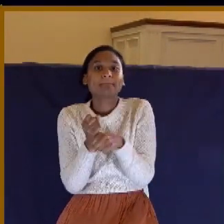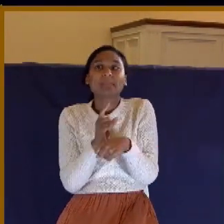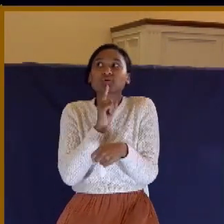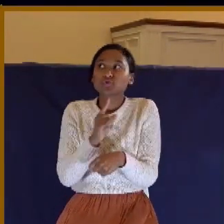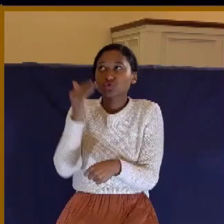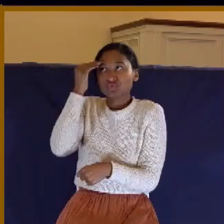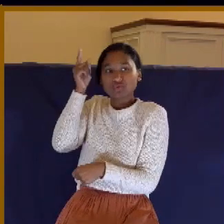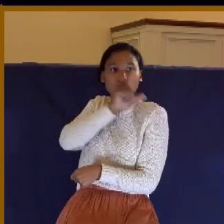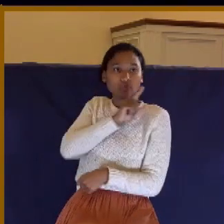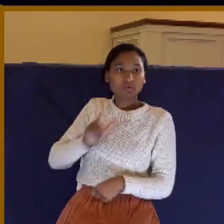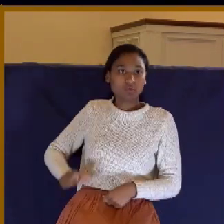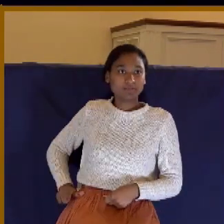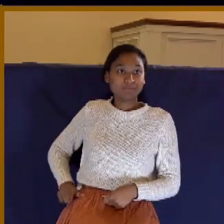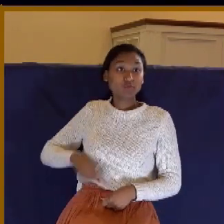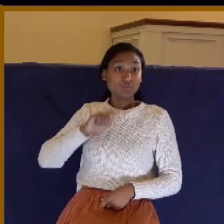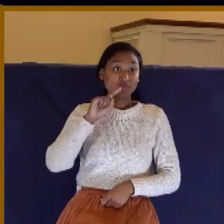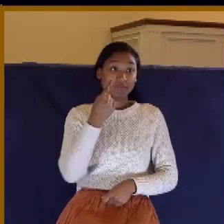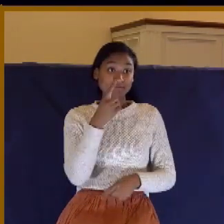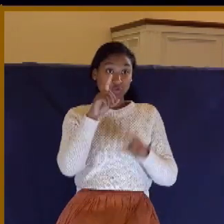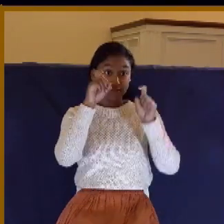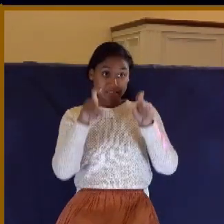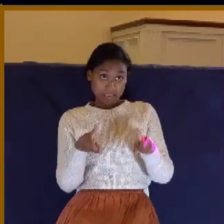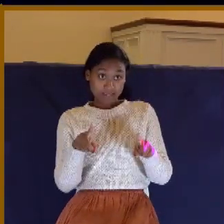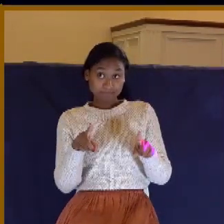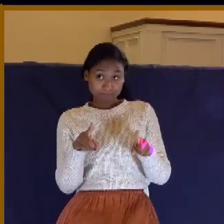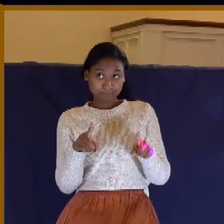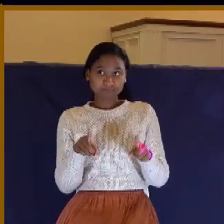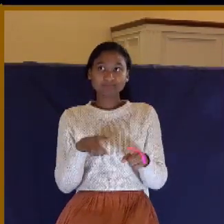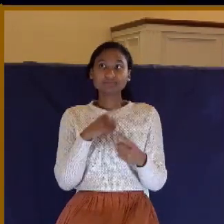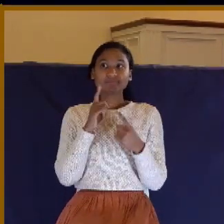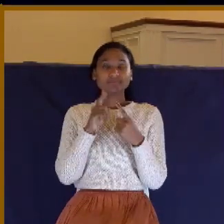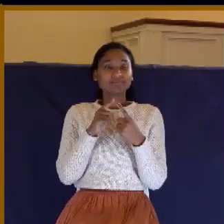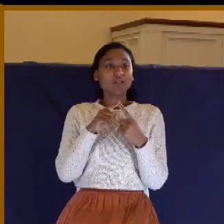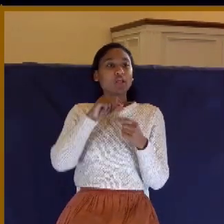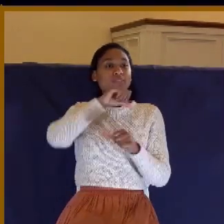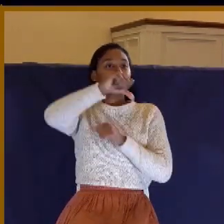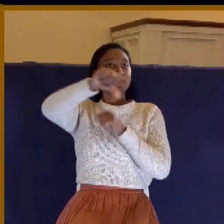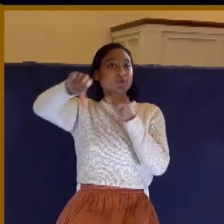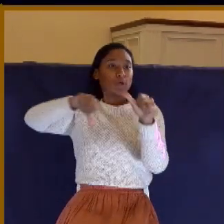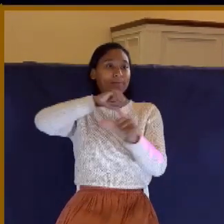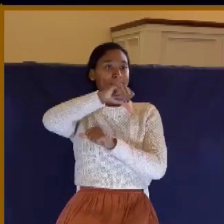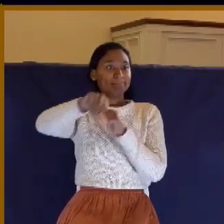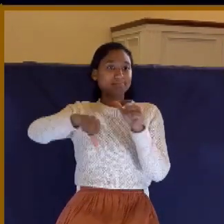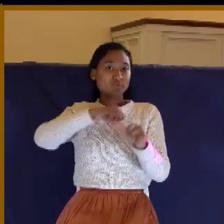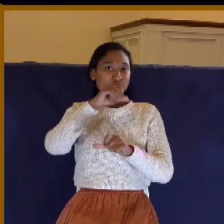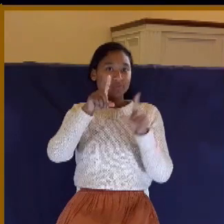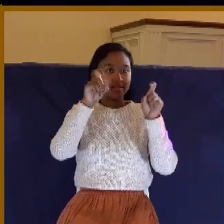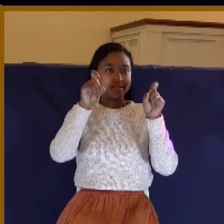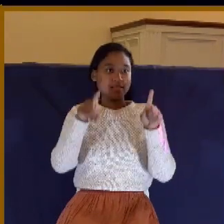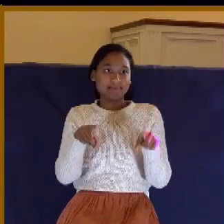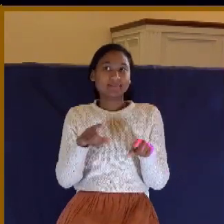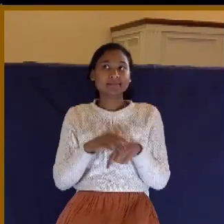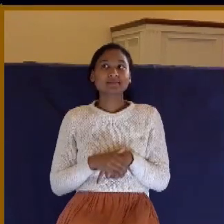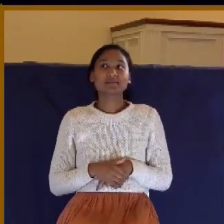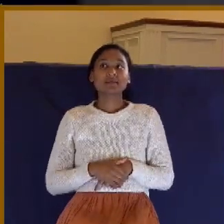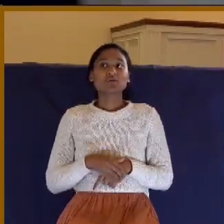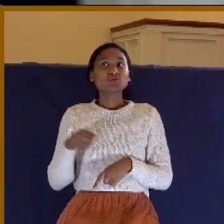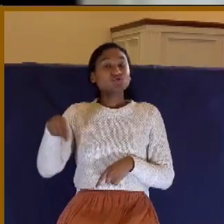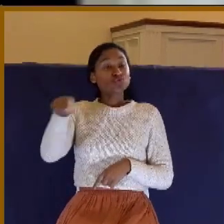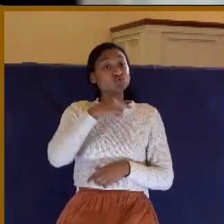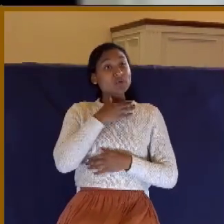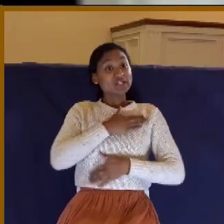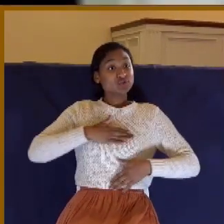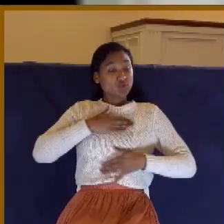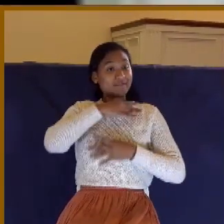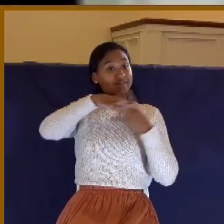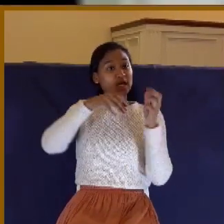So let me just give you these tests. Here's the first one. I call this the communion test. Do you have fellowship with Christ and the Father? Look in 1 John chapter 1. Look at verse